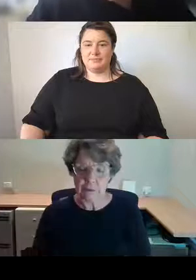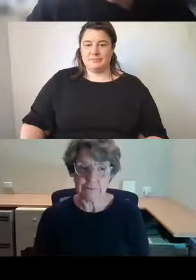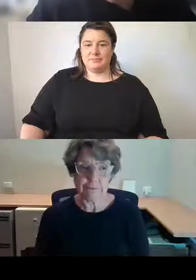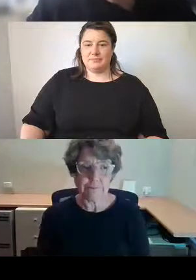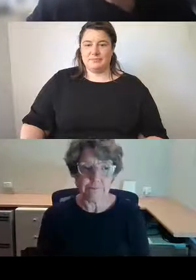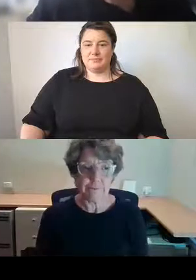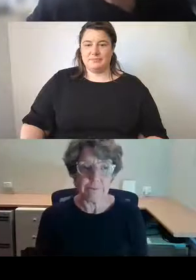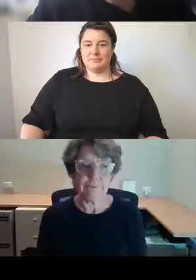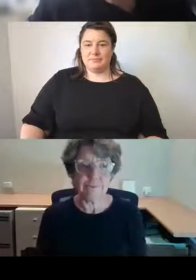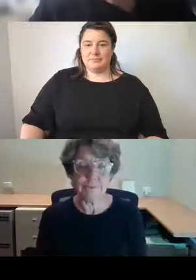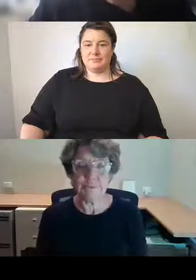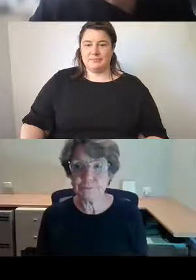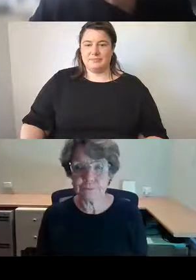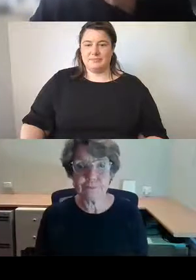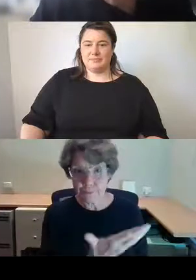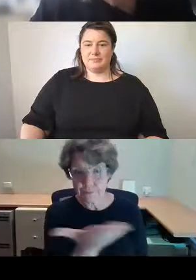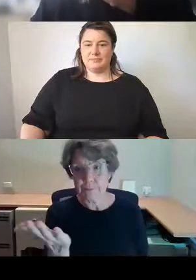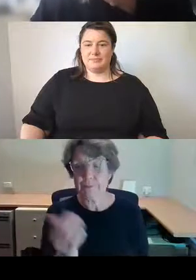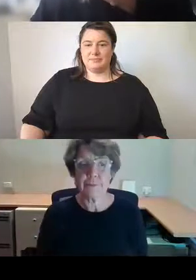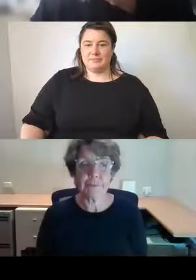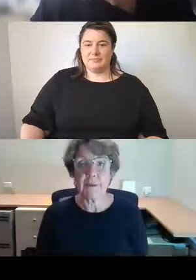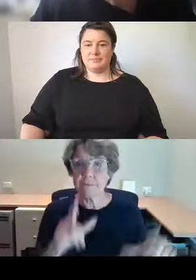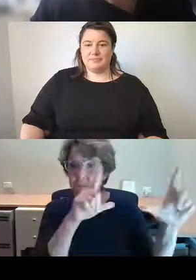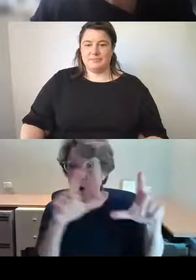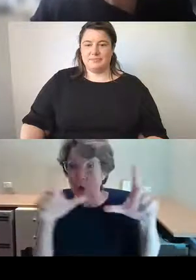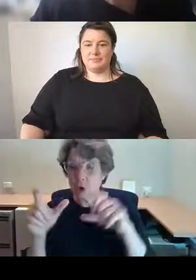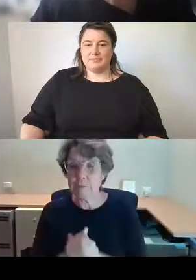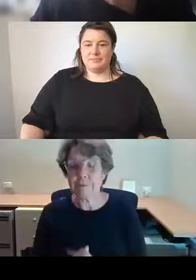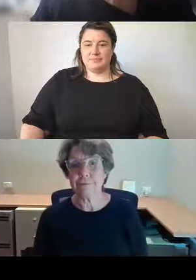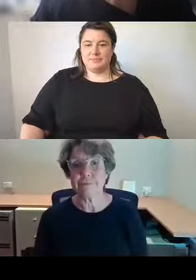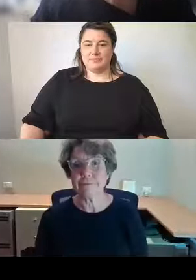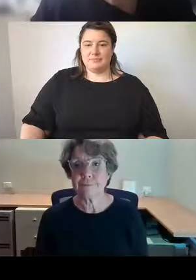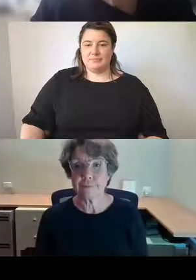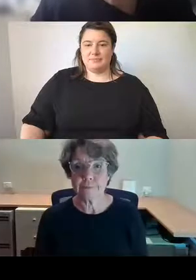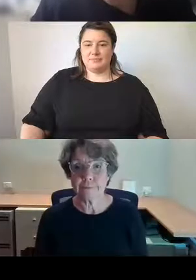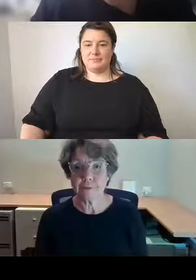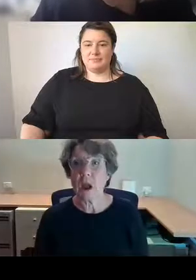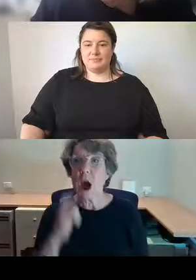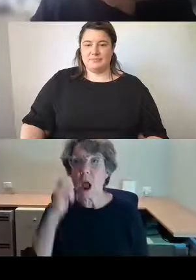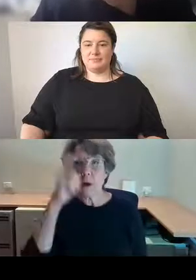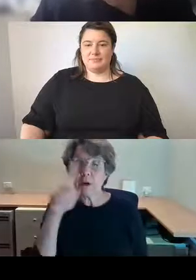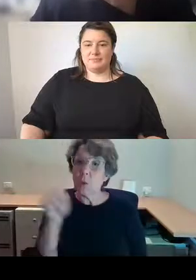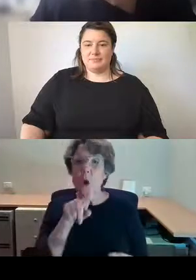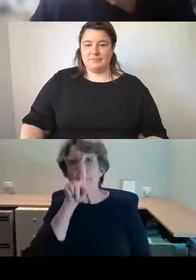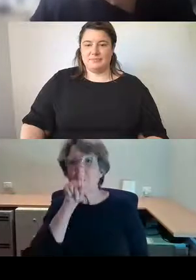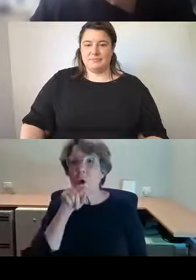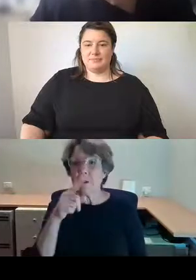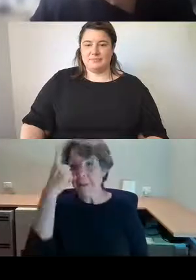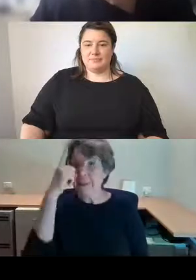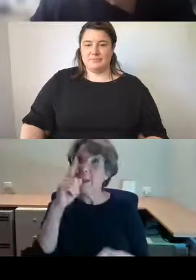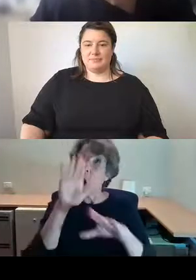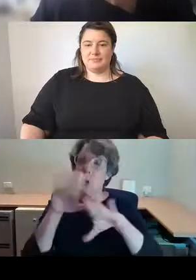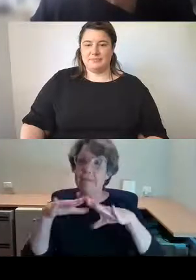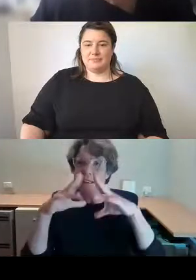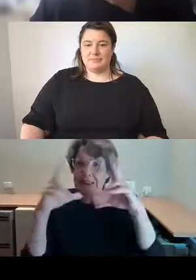In this image, I wondered about what birds think of Sydney and their